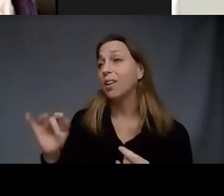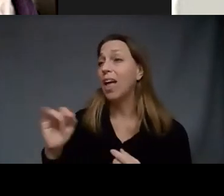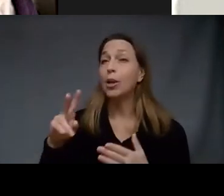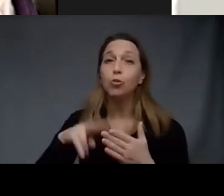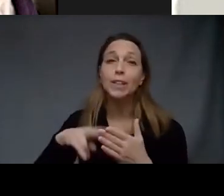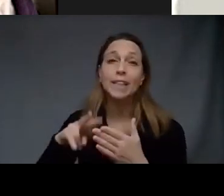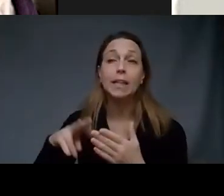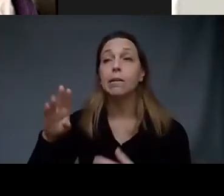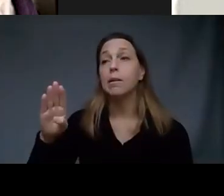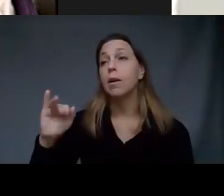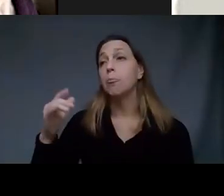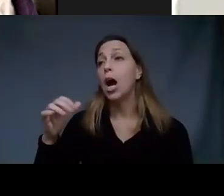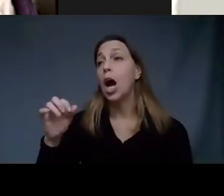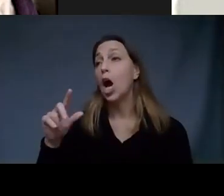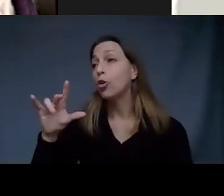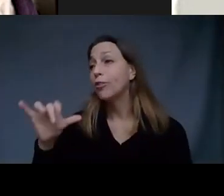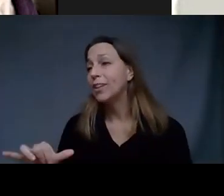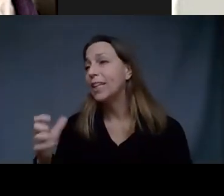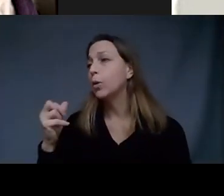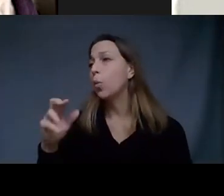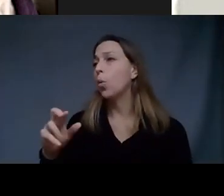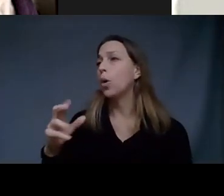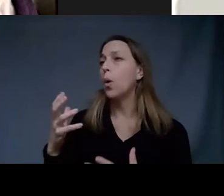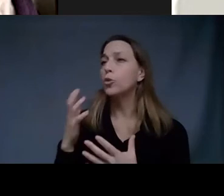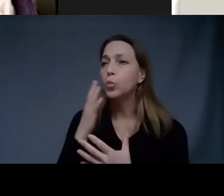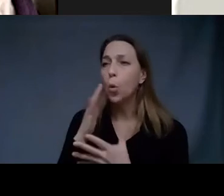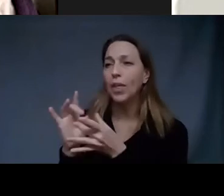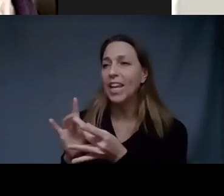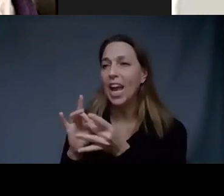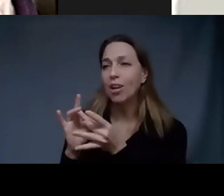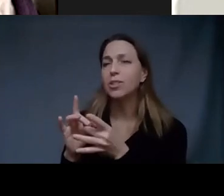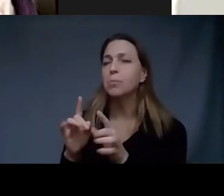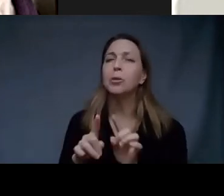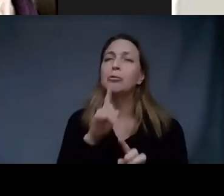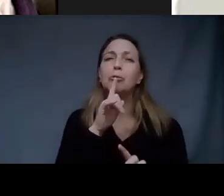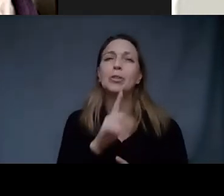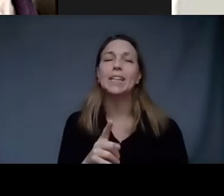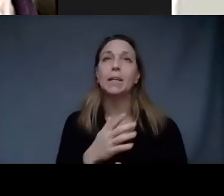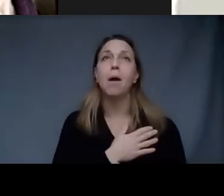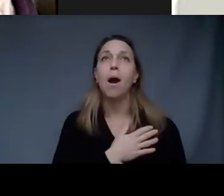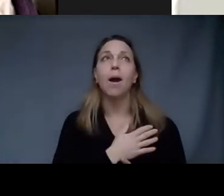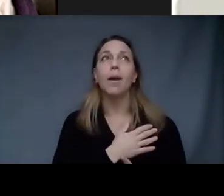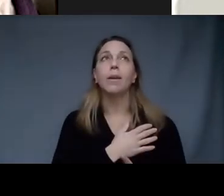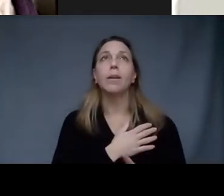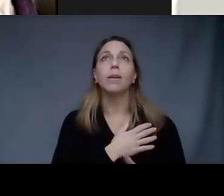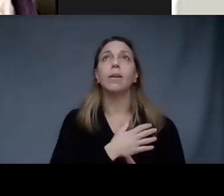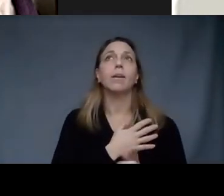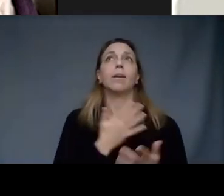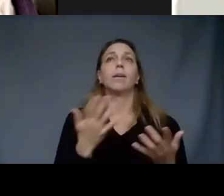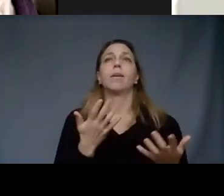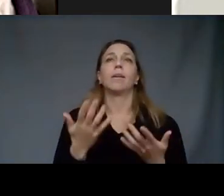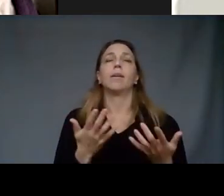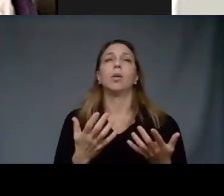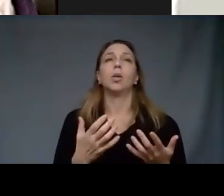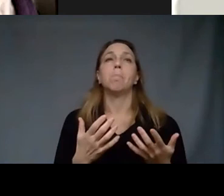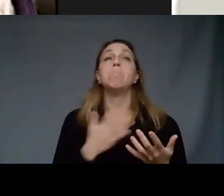deeper into the connections between all the works but really my greatest wish